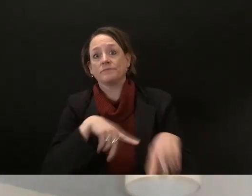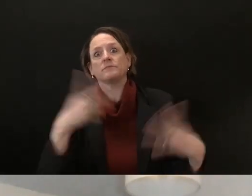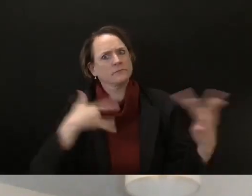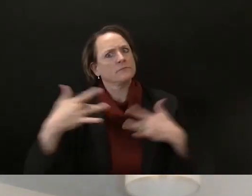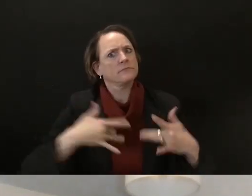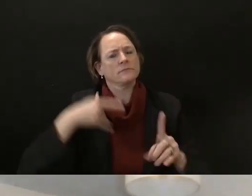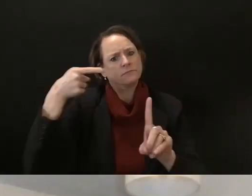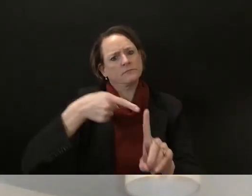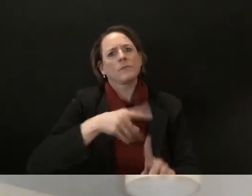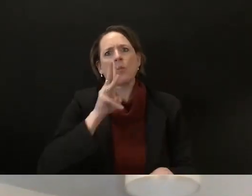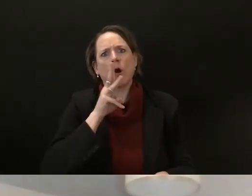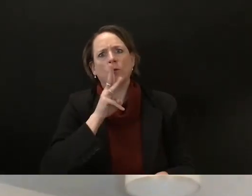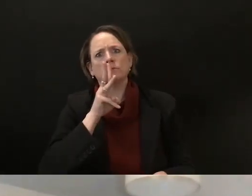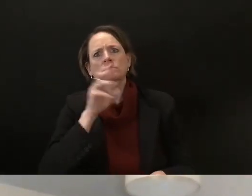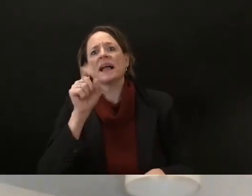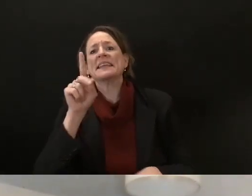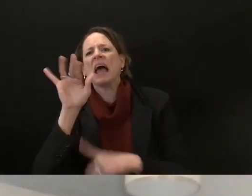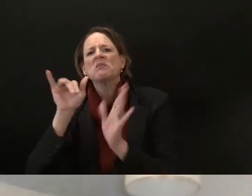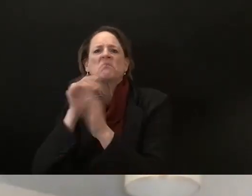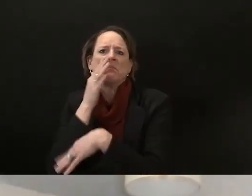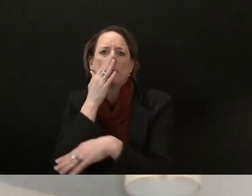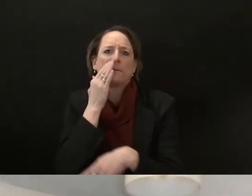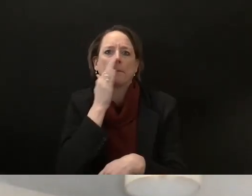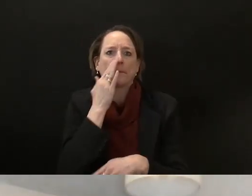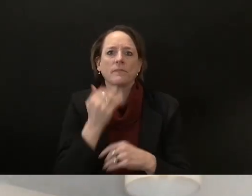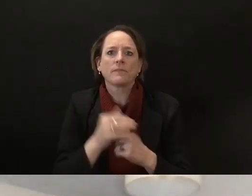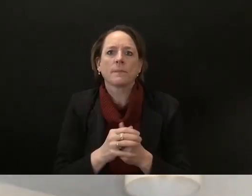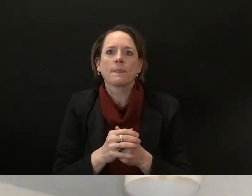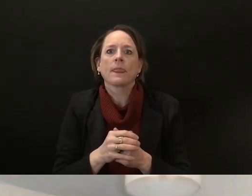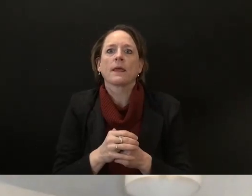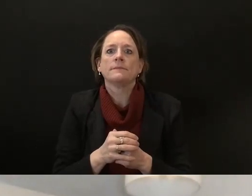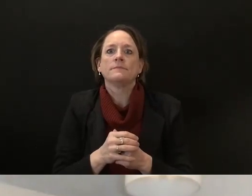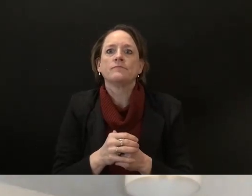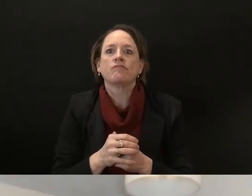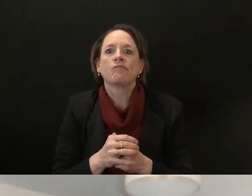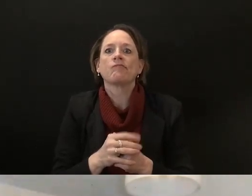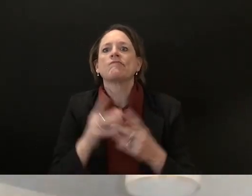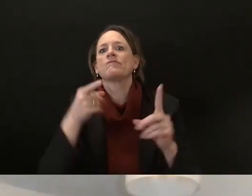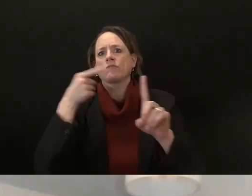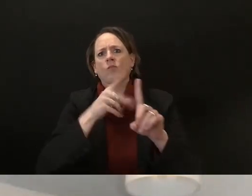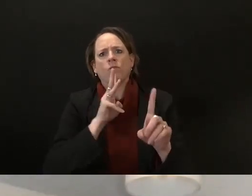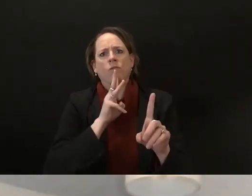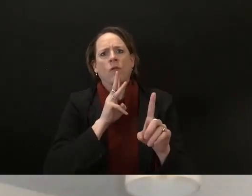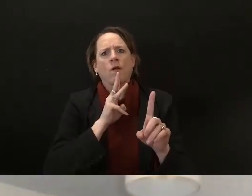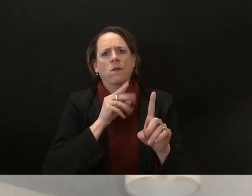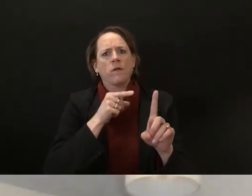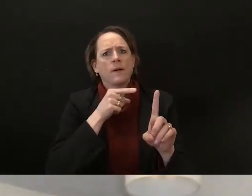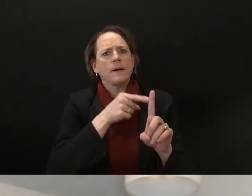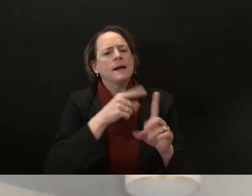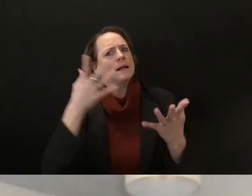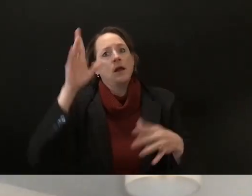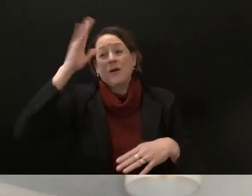in firefighting foam at our airport and so there was contamination in the water um that has not been uh fully